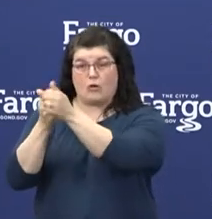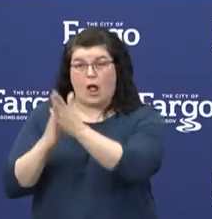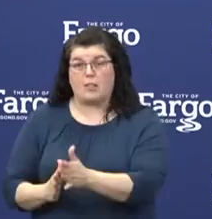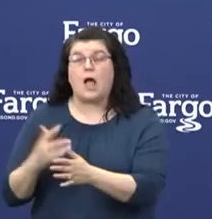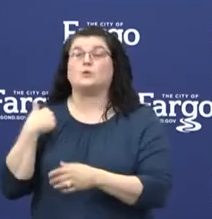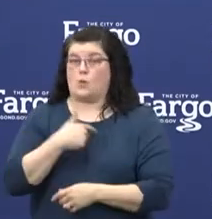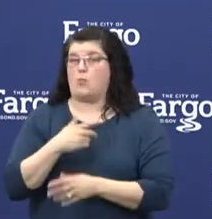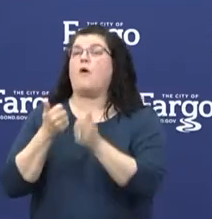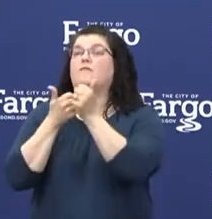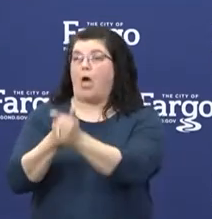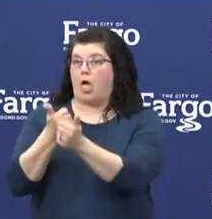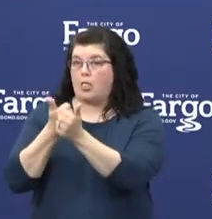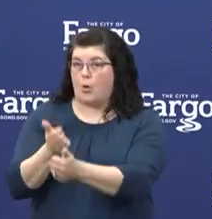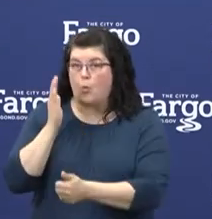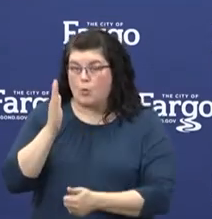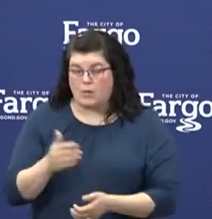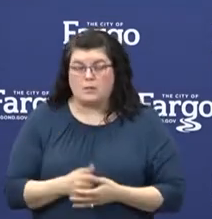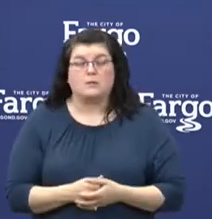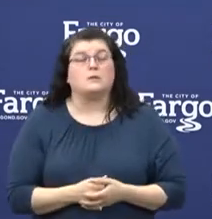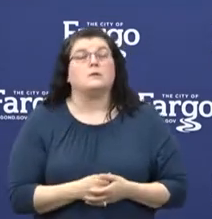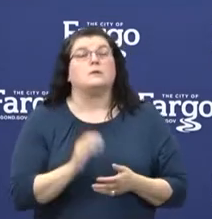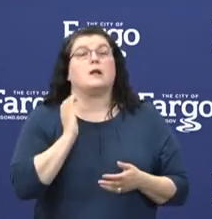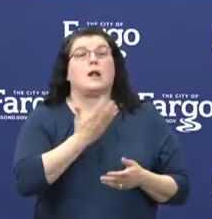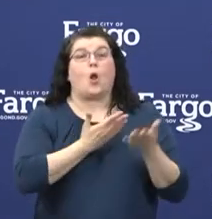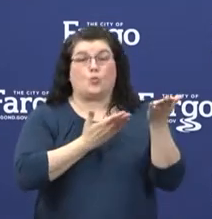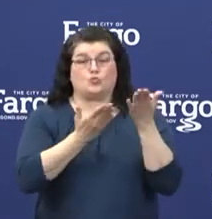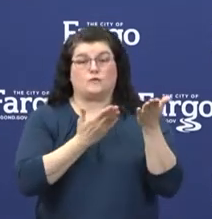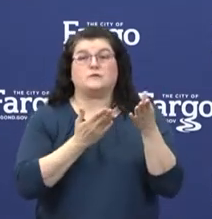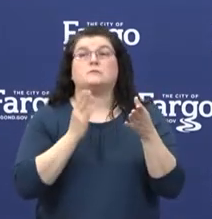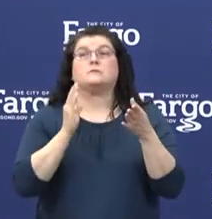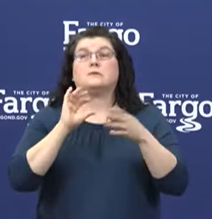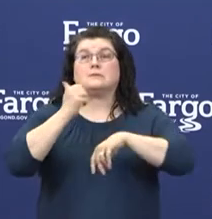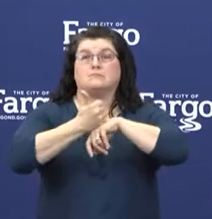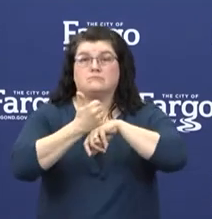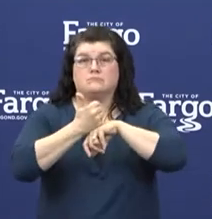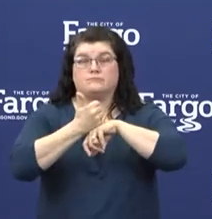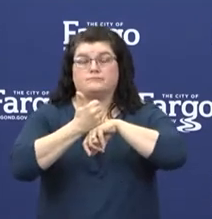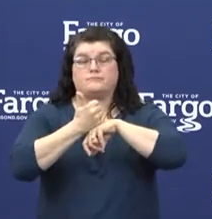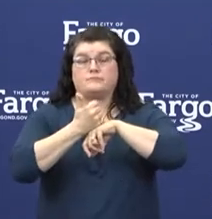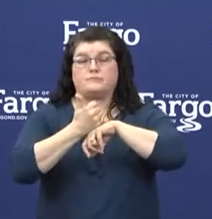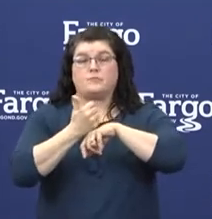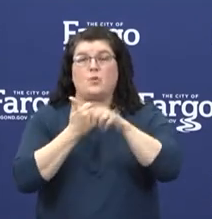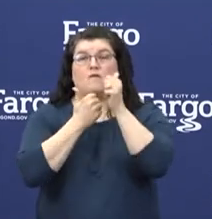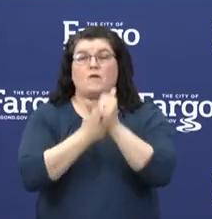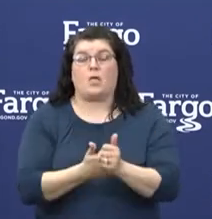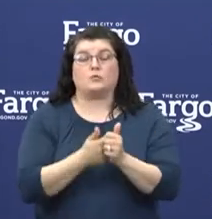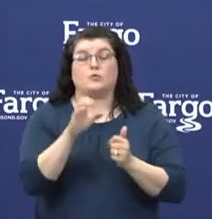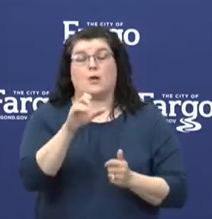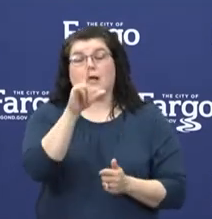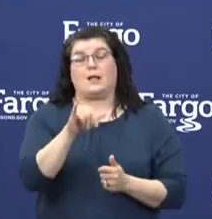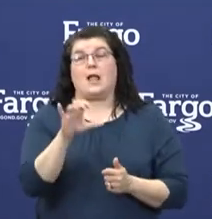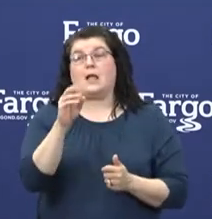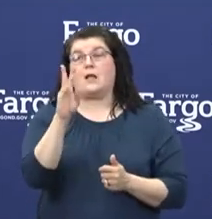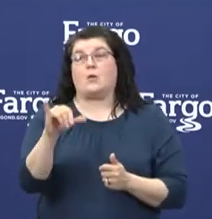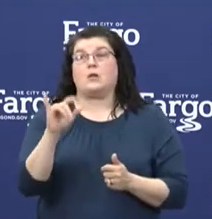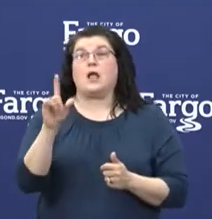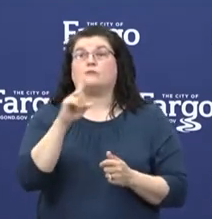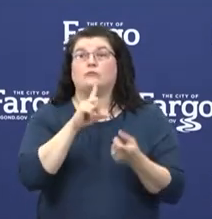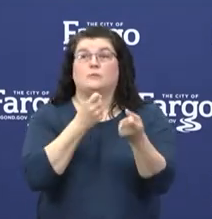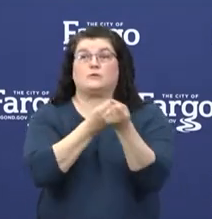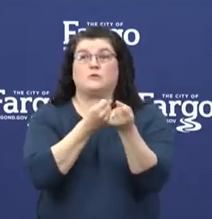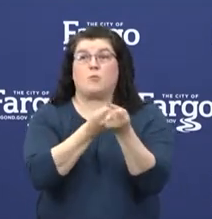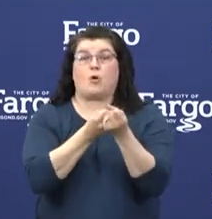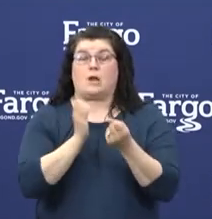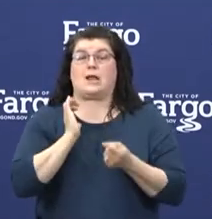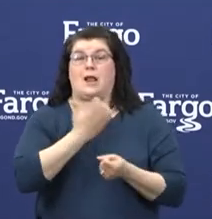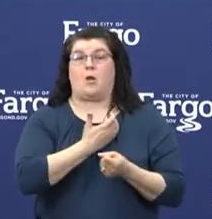notification as phased government services are implemented. Throughout this pandemic, Clay County has been supporting our community partners and